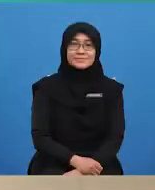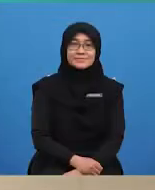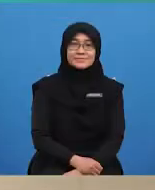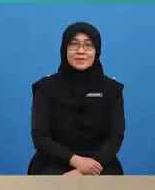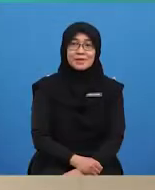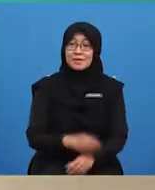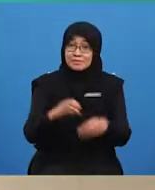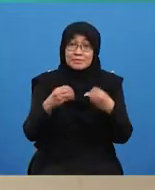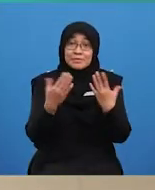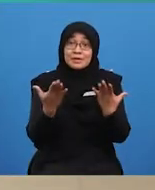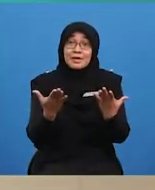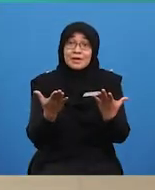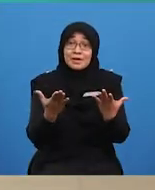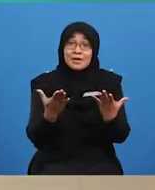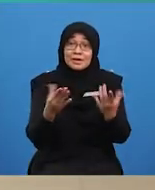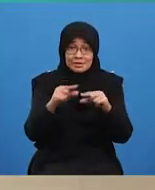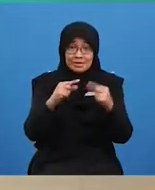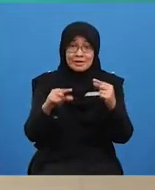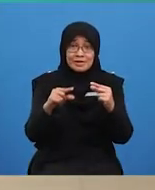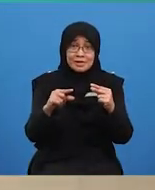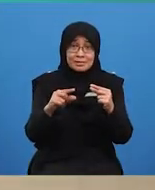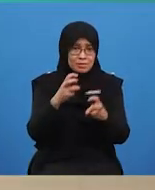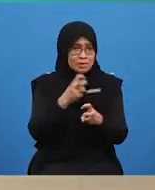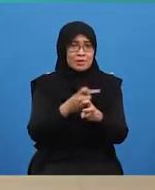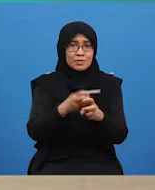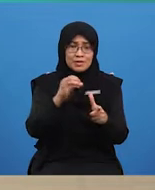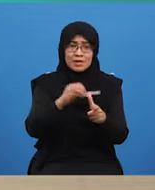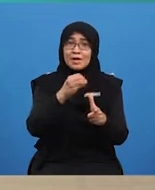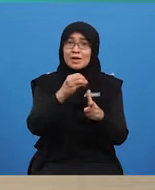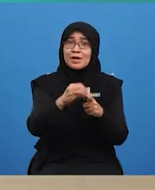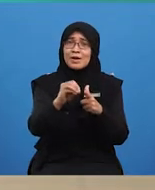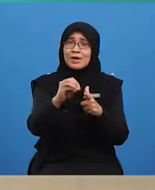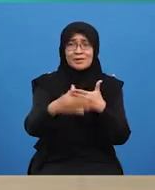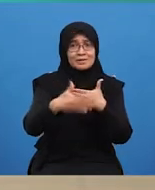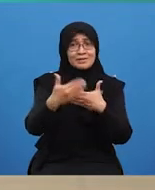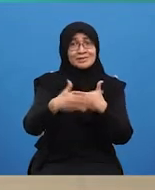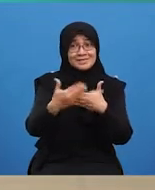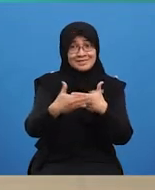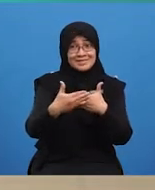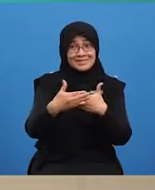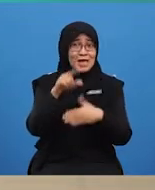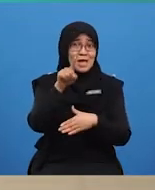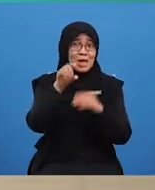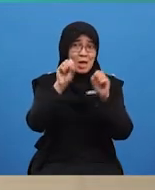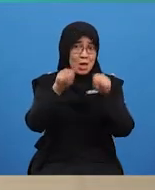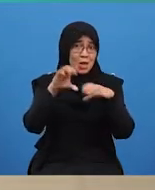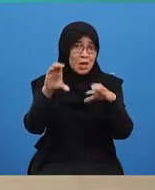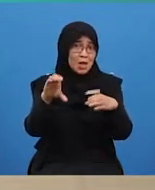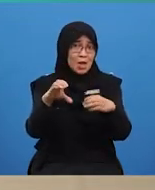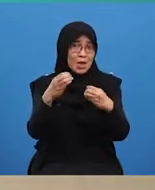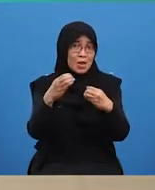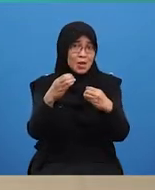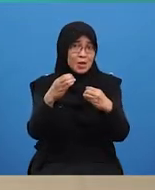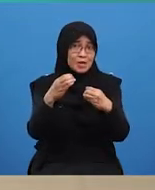How was the key? Was it difficult? Or was it so easy that you could just do it